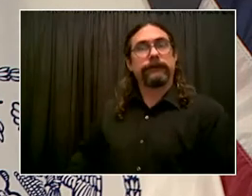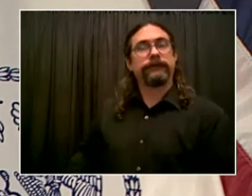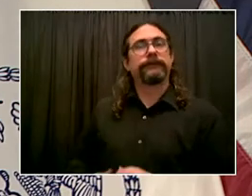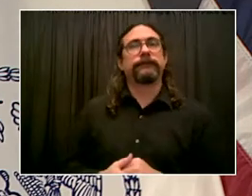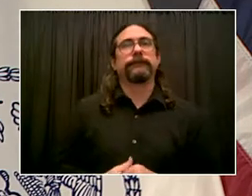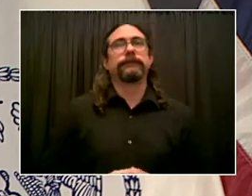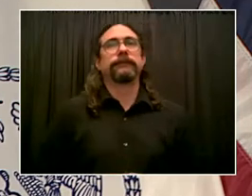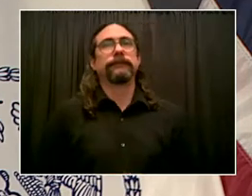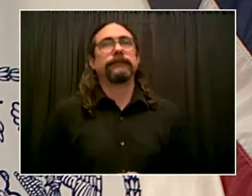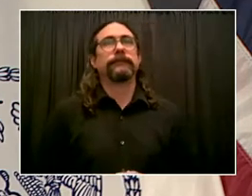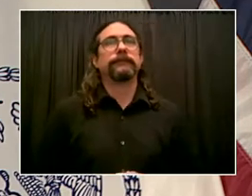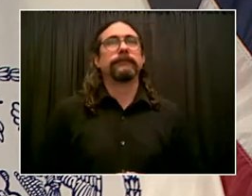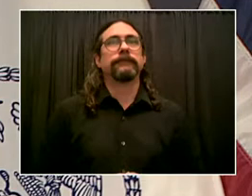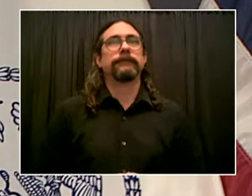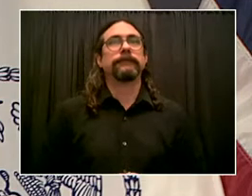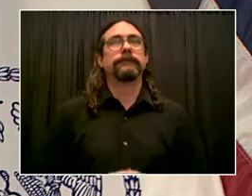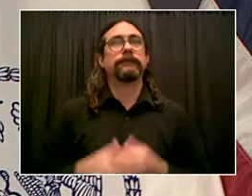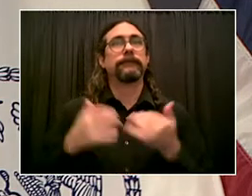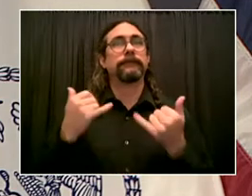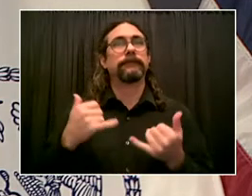mayor-elect, Eric Adams.